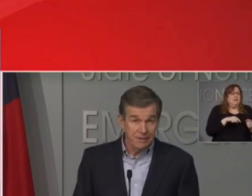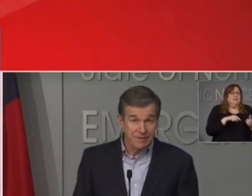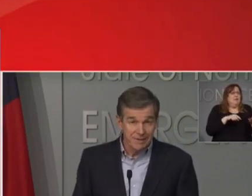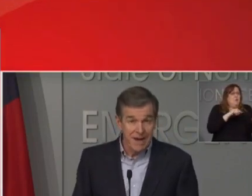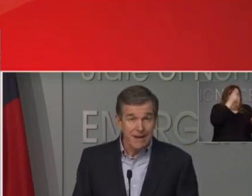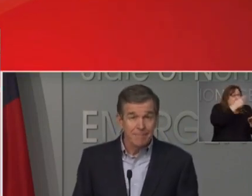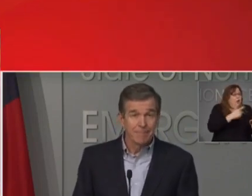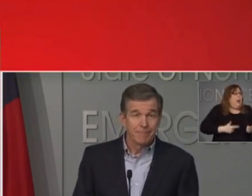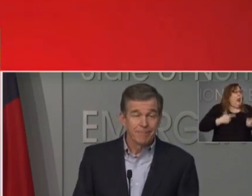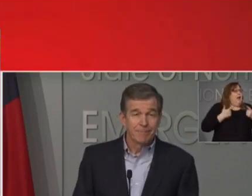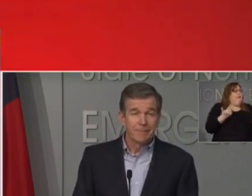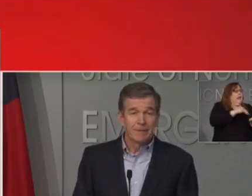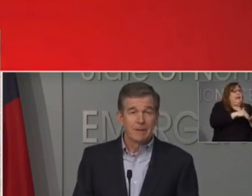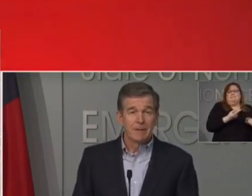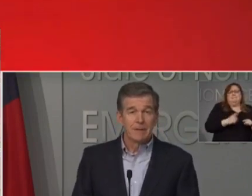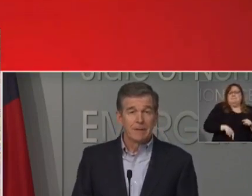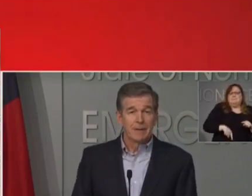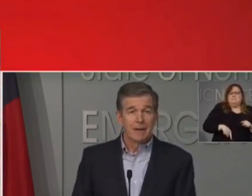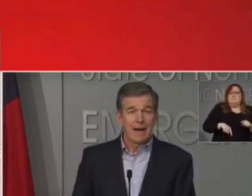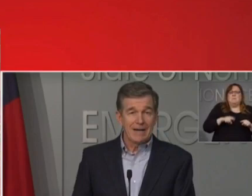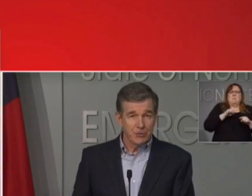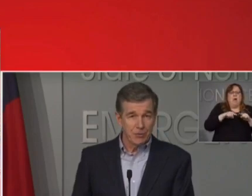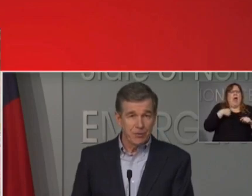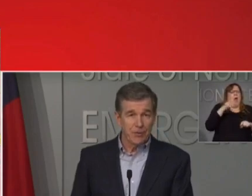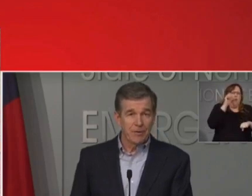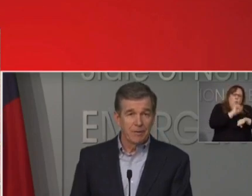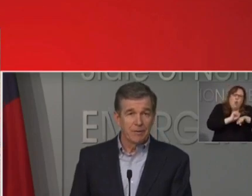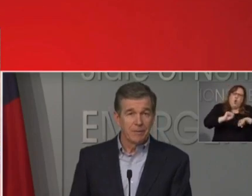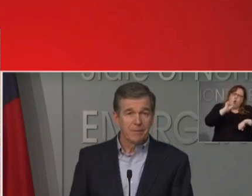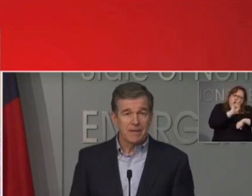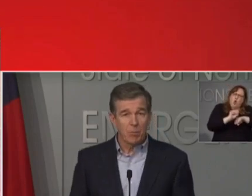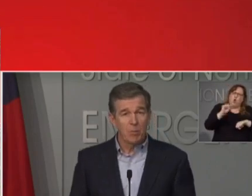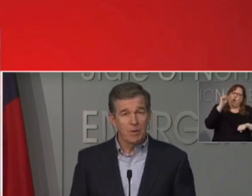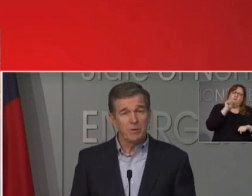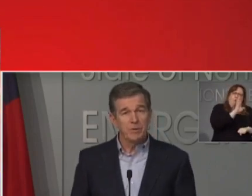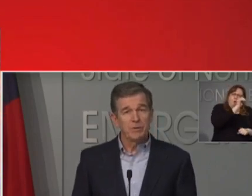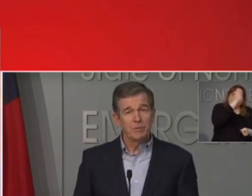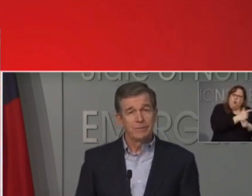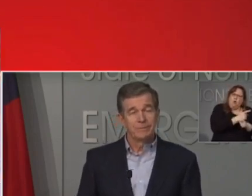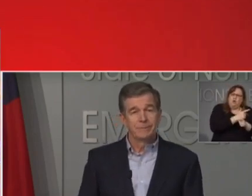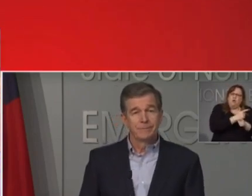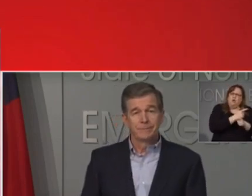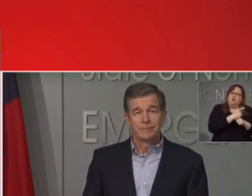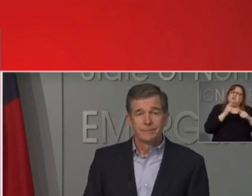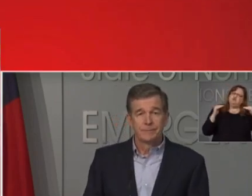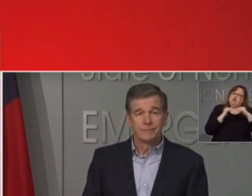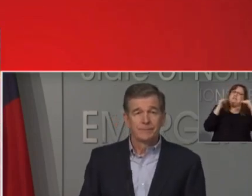for justice in his name, I assured her that's what we would do.